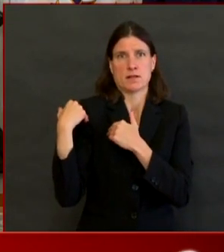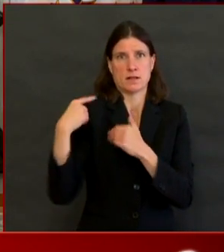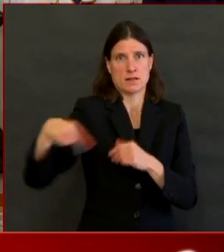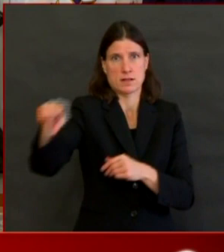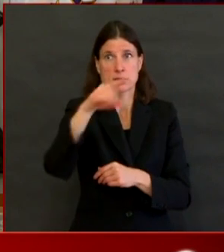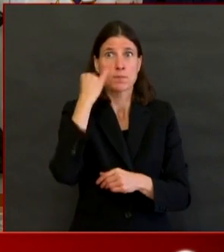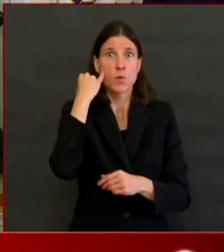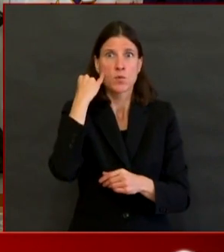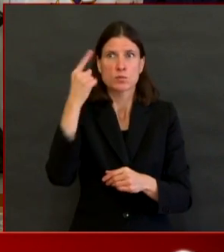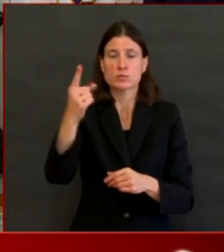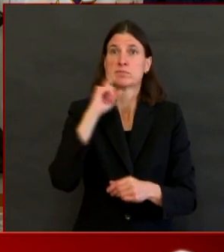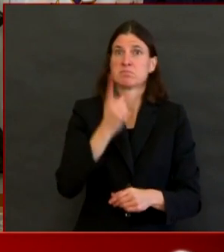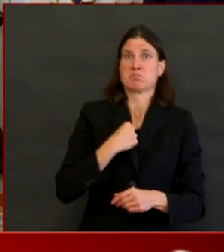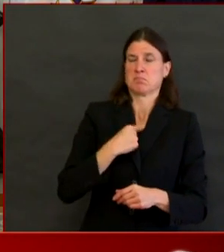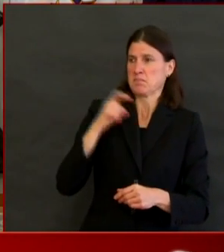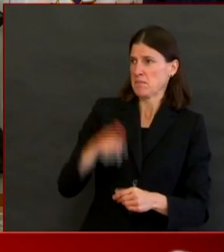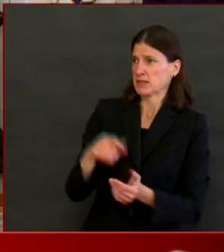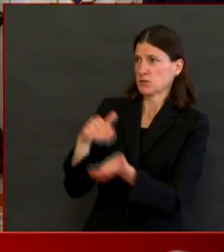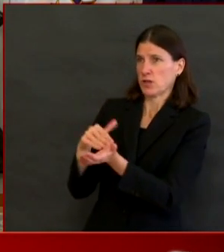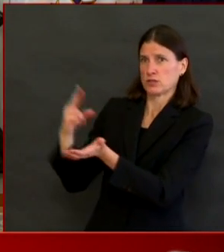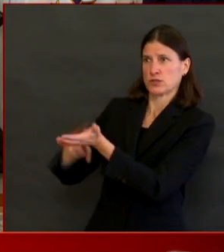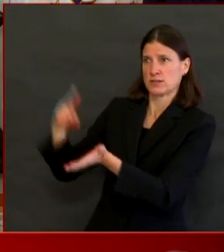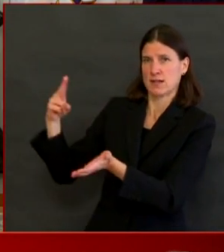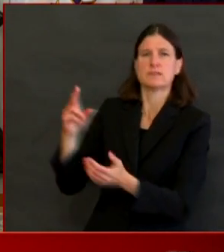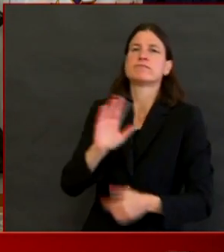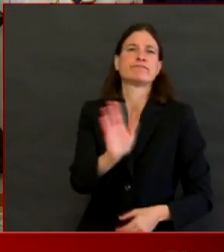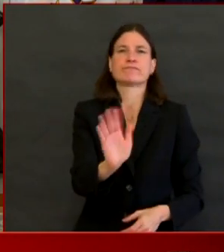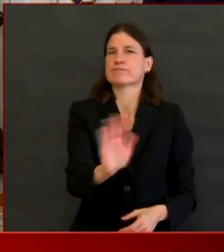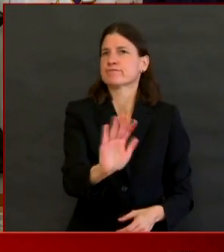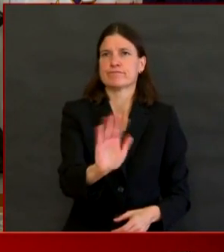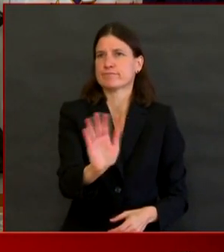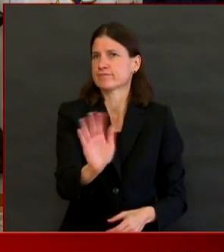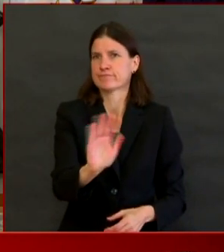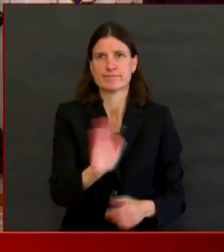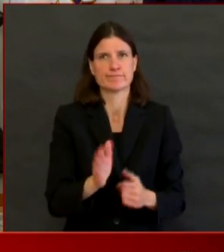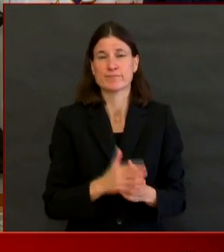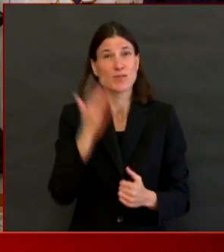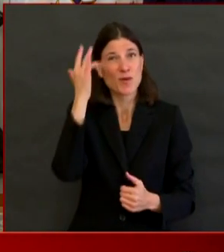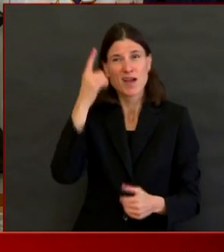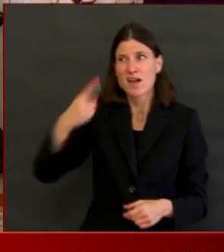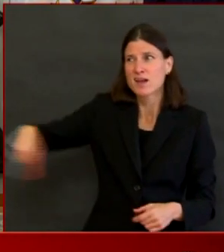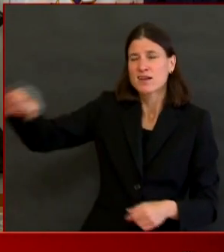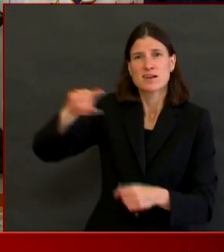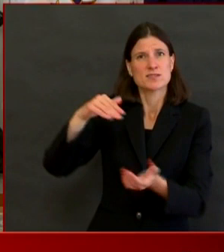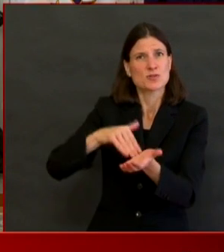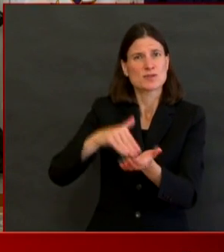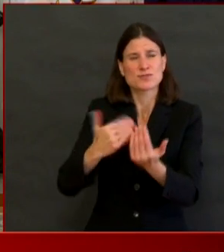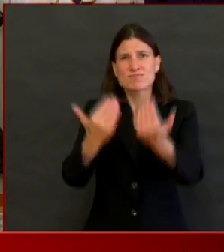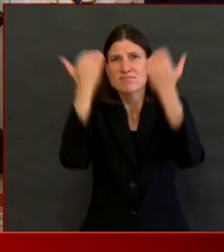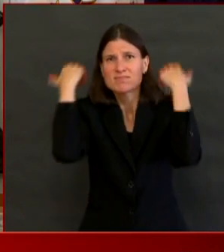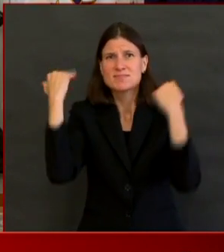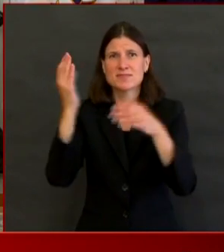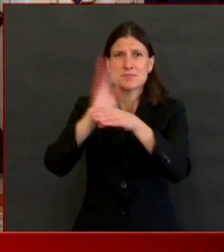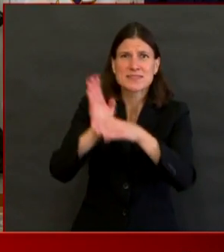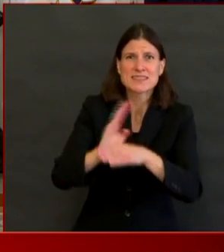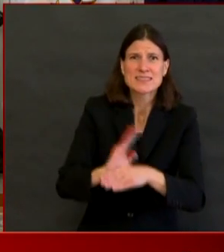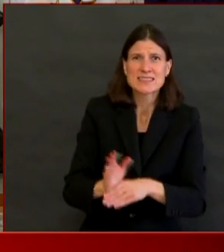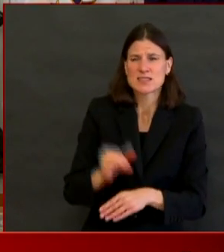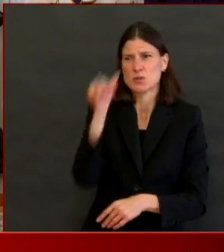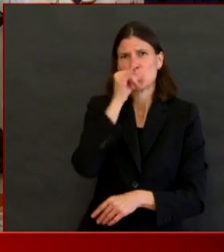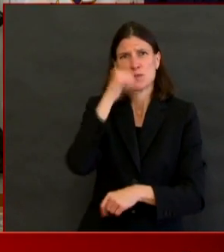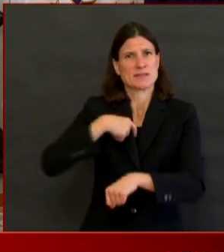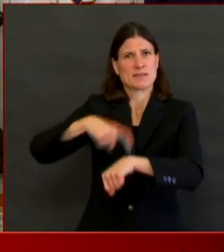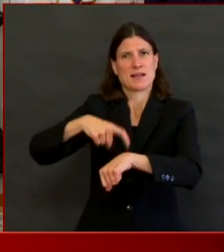everyone a blessed weekend and holiday if you follow the governor's recommendation about getting fresh air because it is